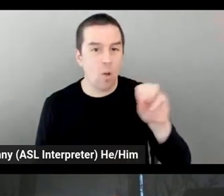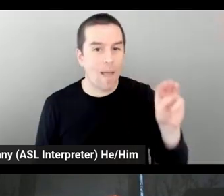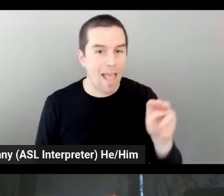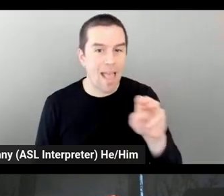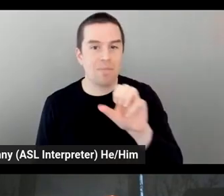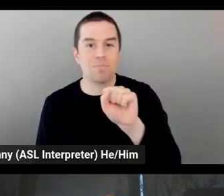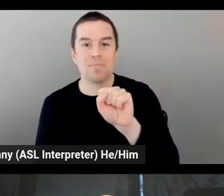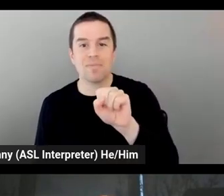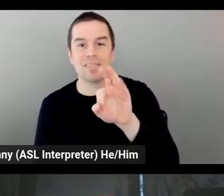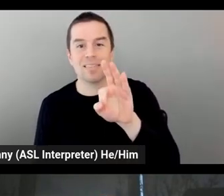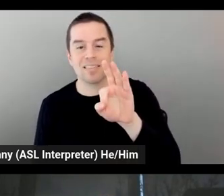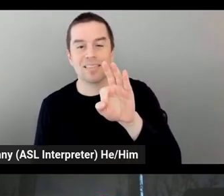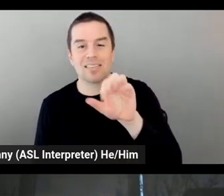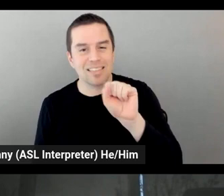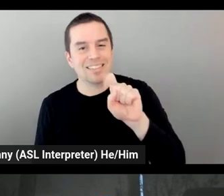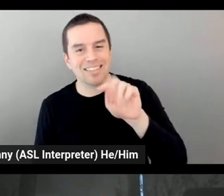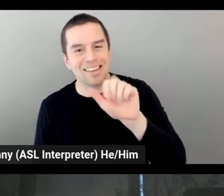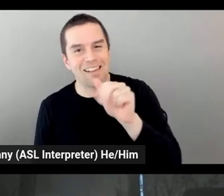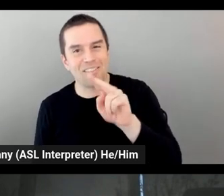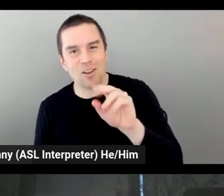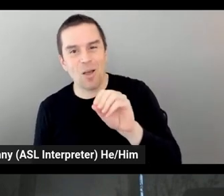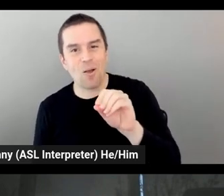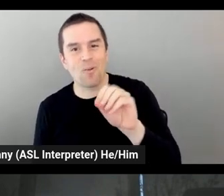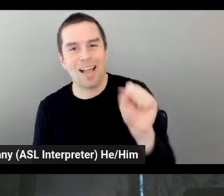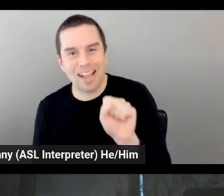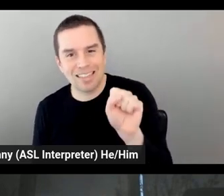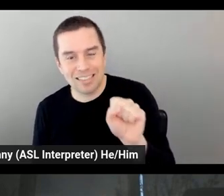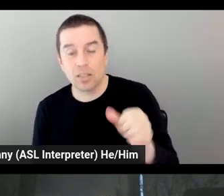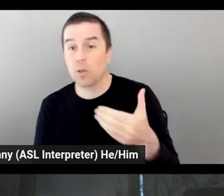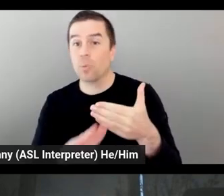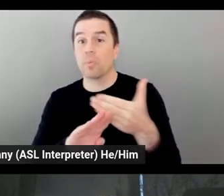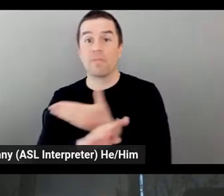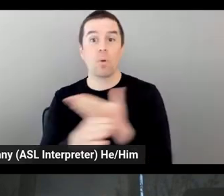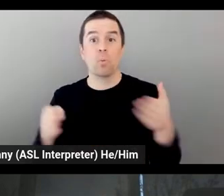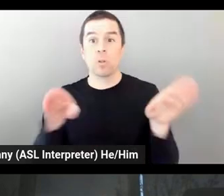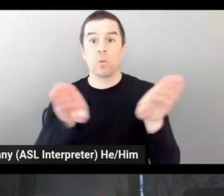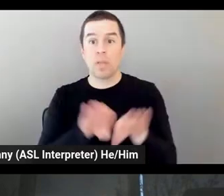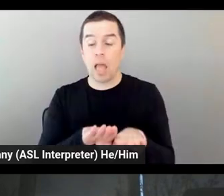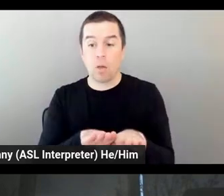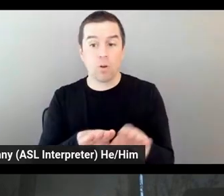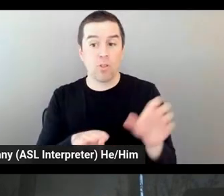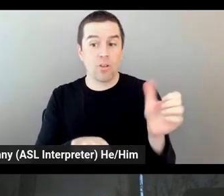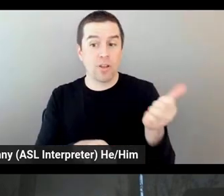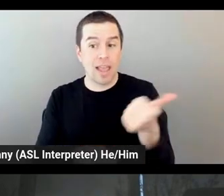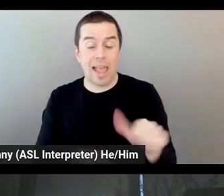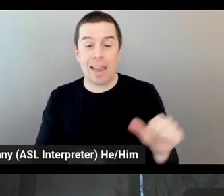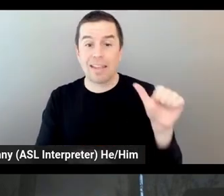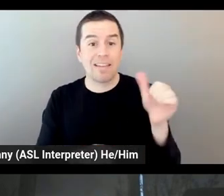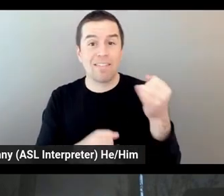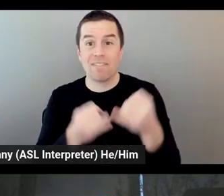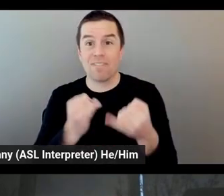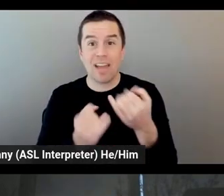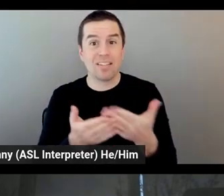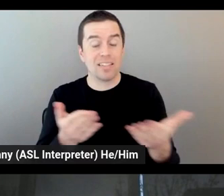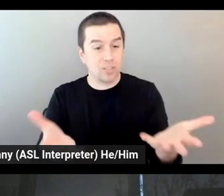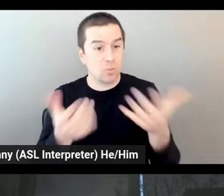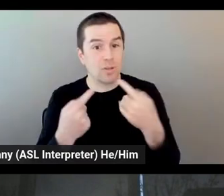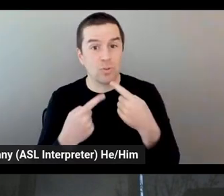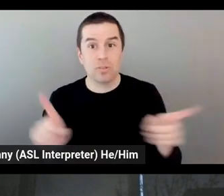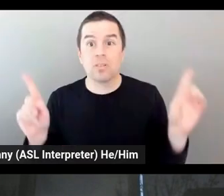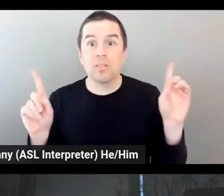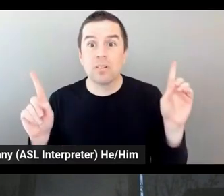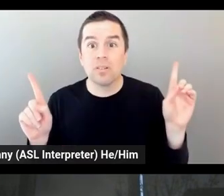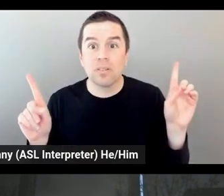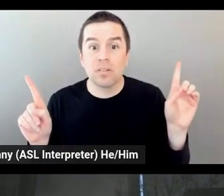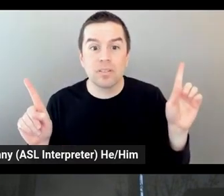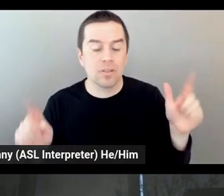Before we go, do you have anything you want to leave our viewers with? Well, I would just like to say that I will wait for all of you in Maranello,